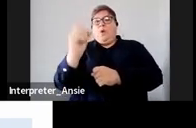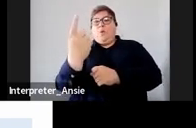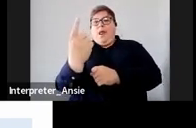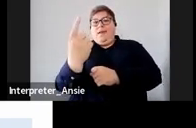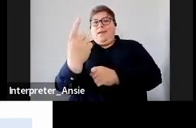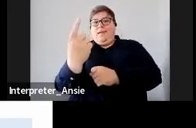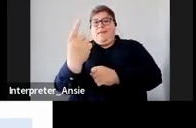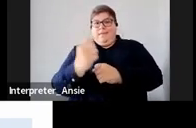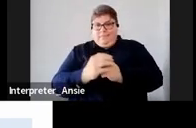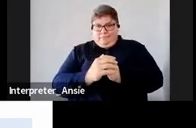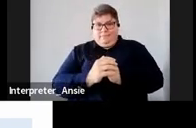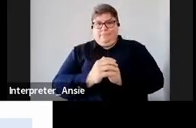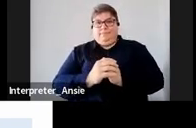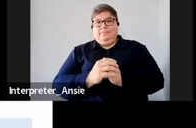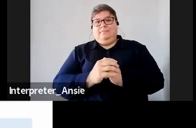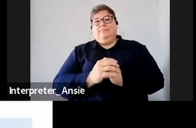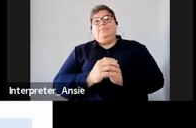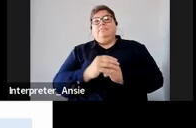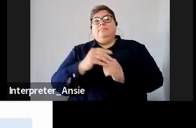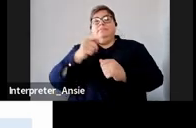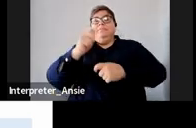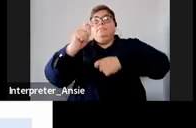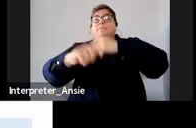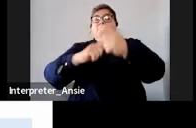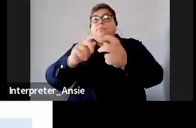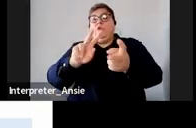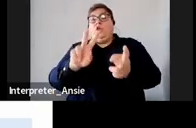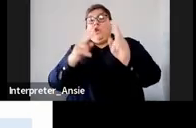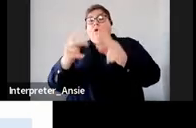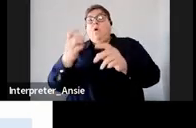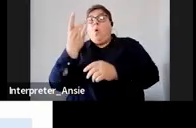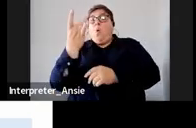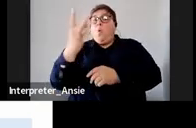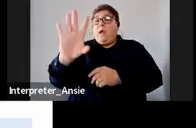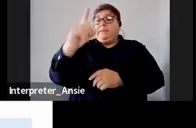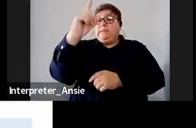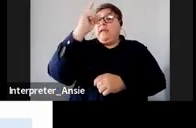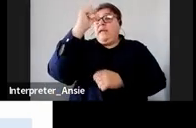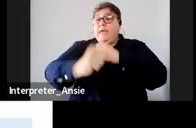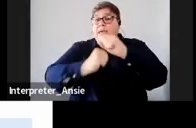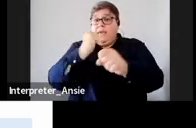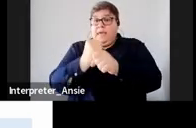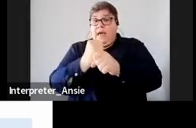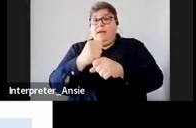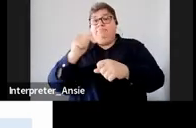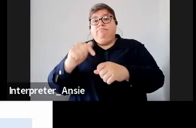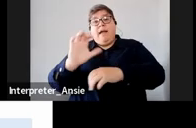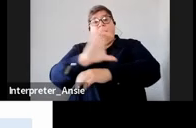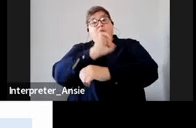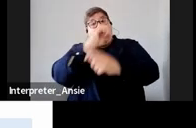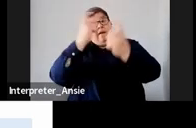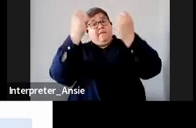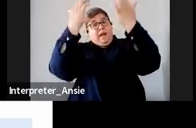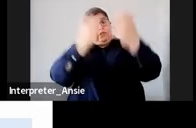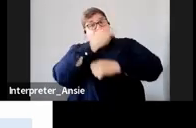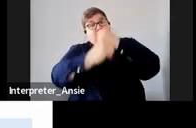submission of the 10 over returns is done once a year in line with the company's financial year and or submission of the annual